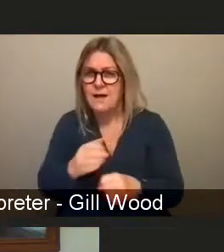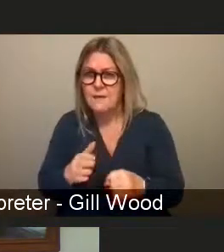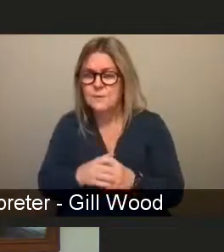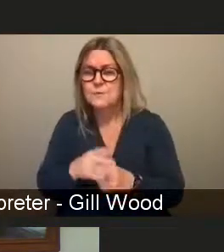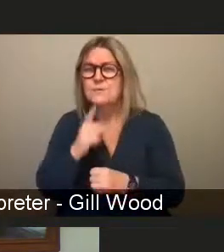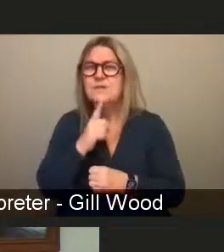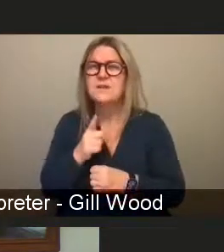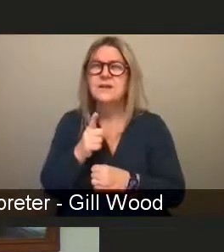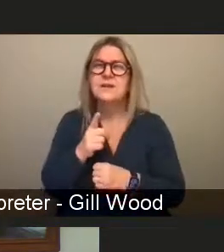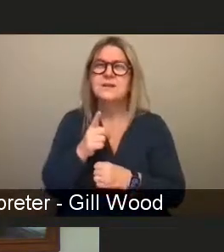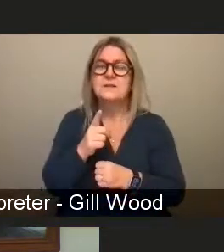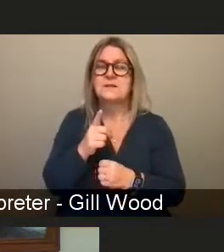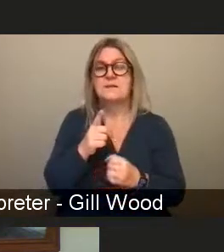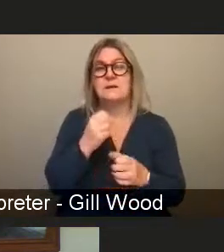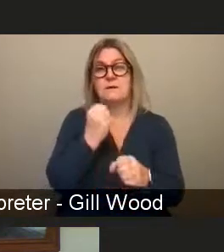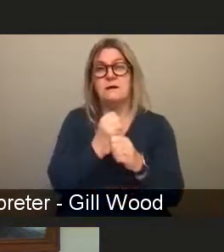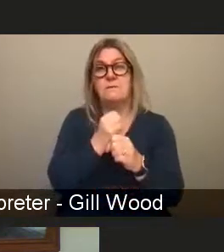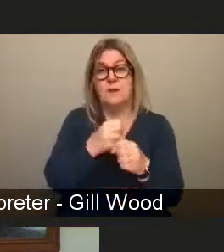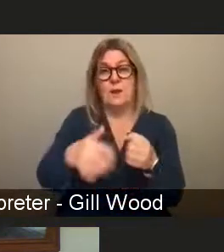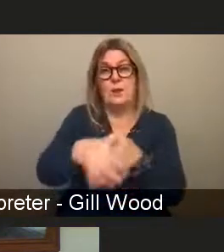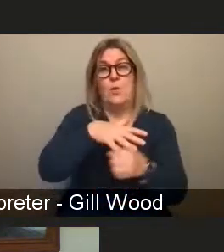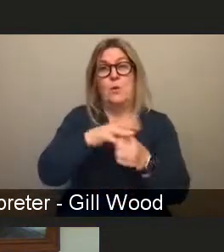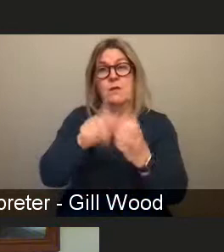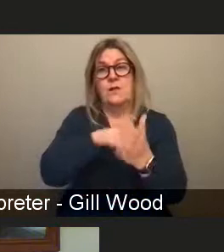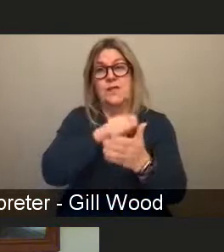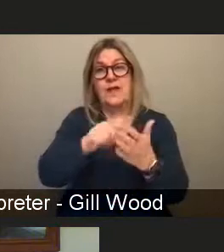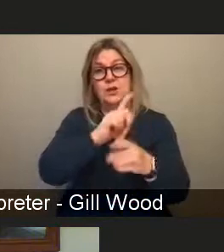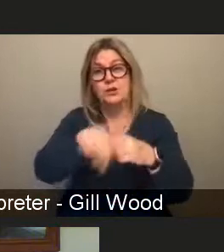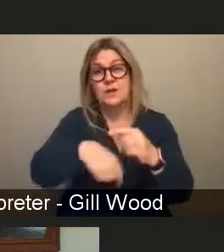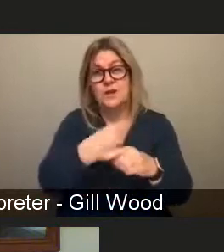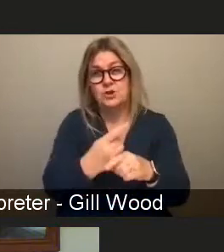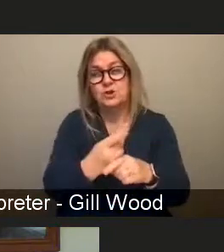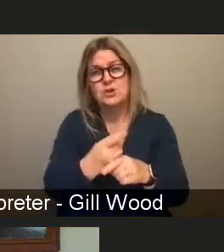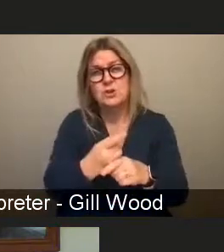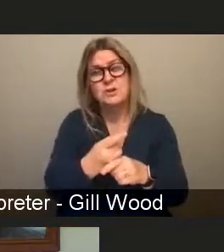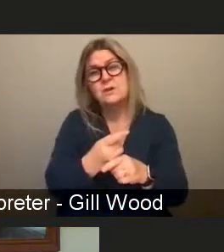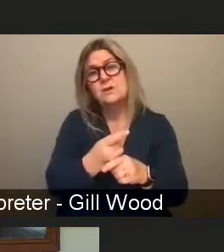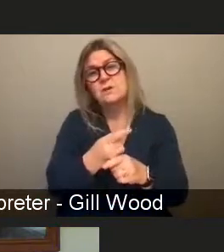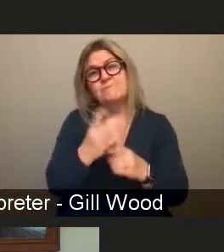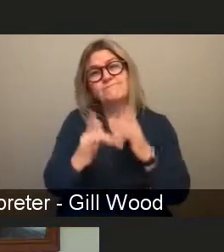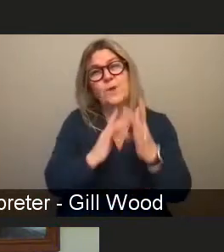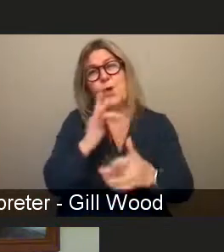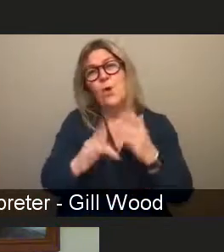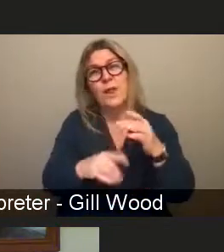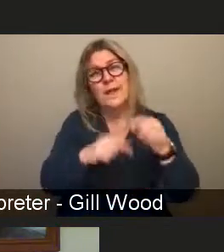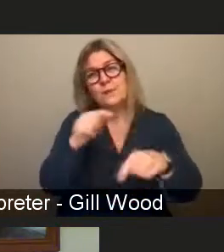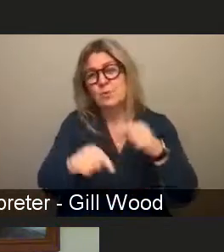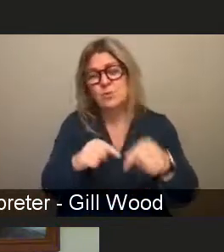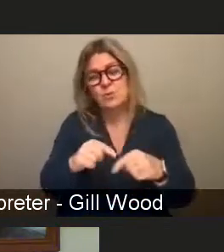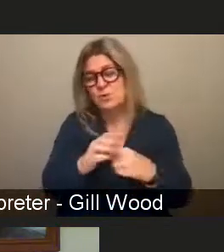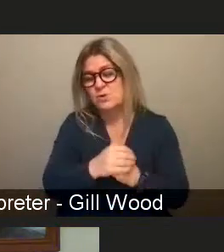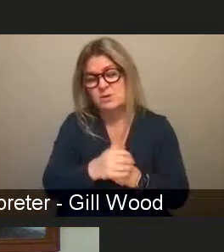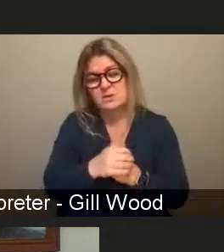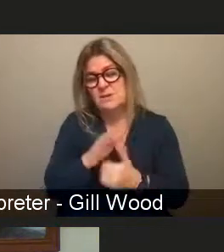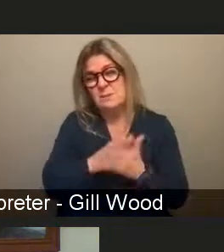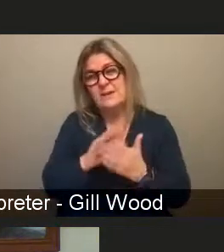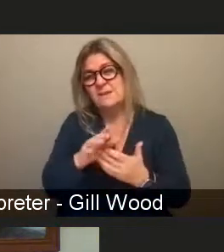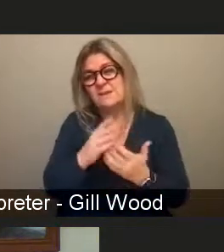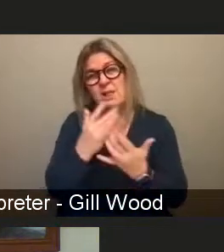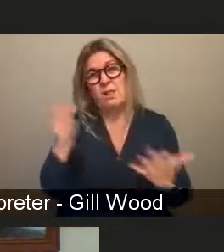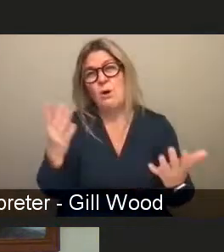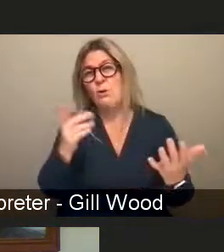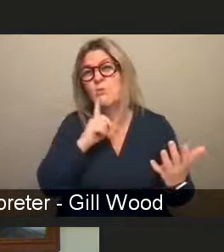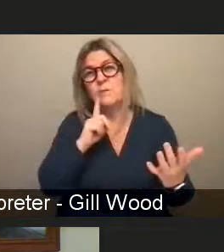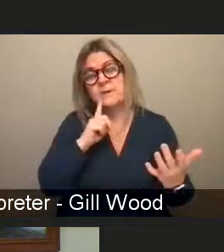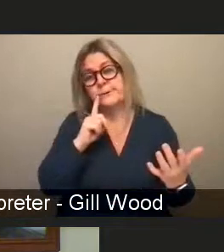government elections next year is that online abuse is putting many women off going forward for public office we need a robust conversation about civility in